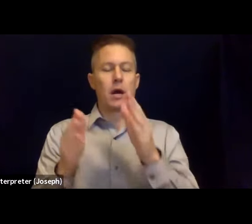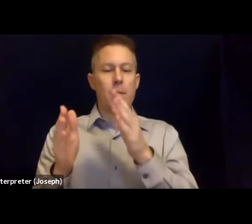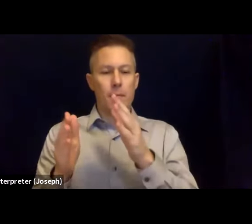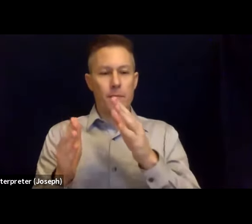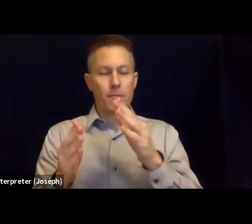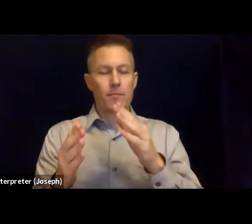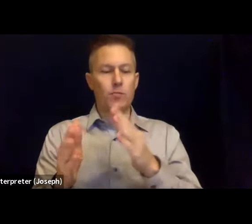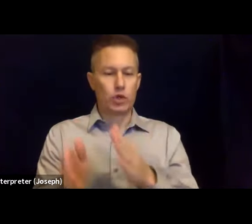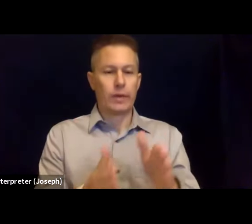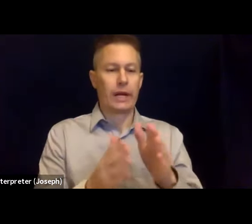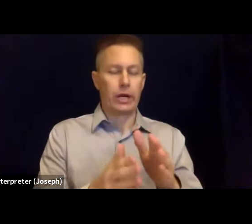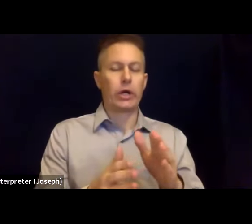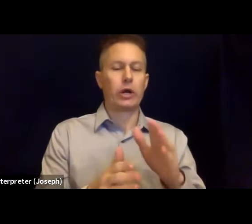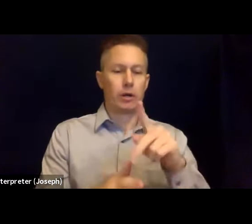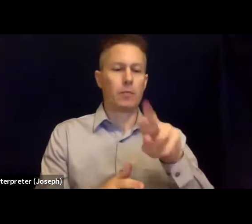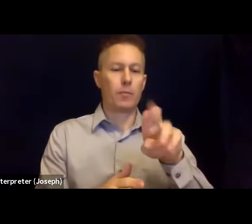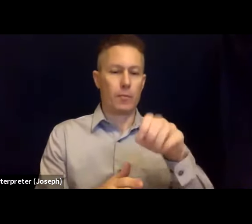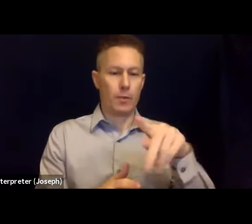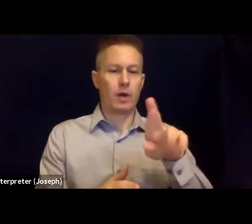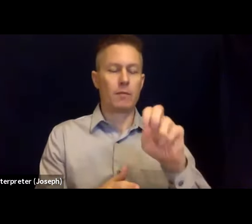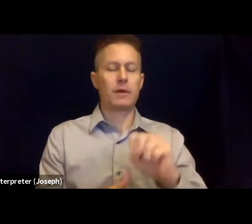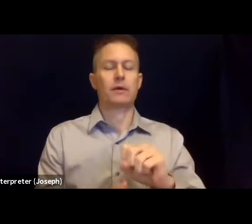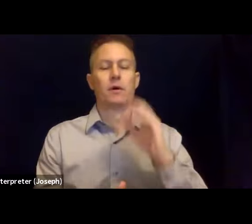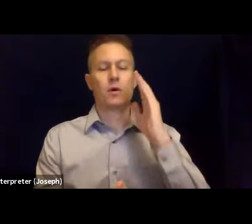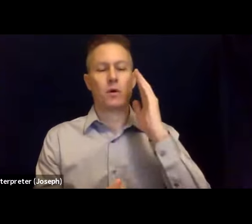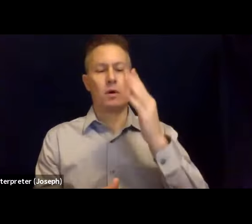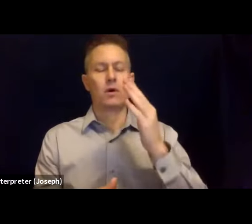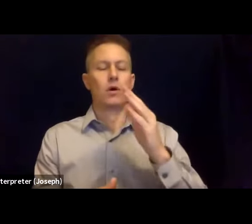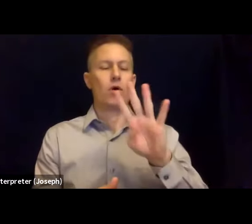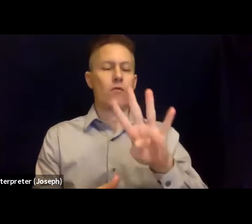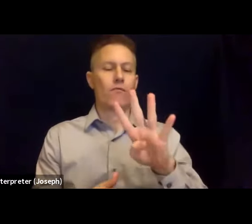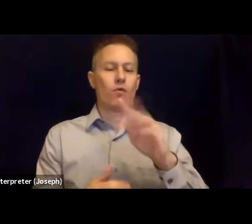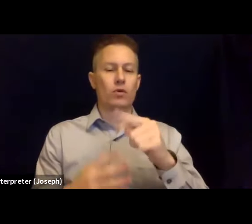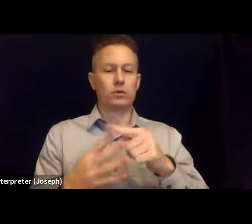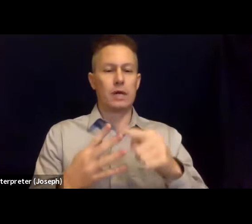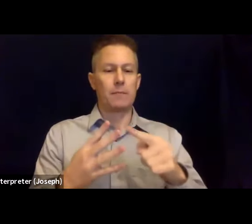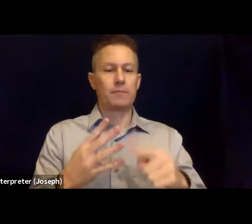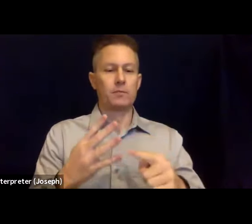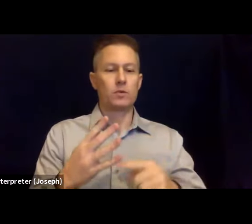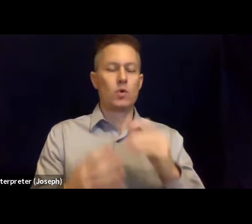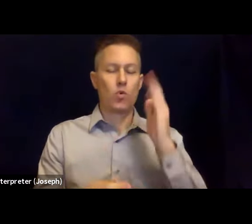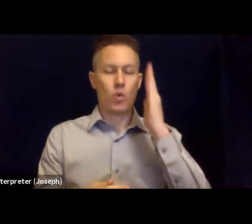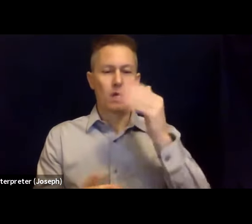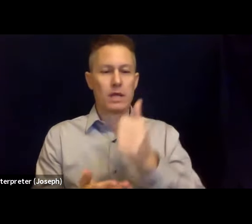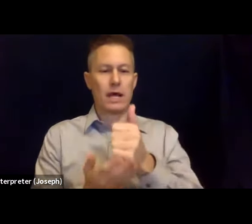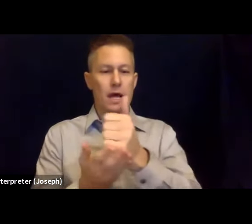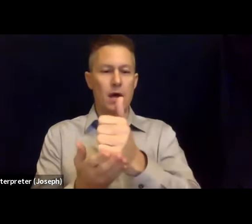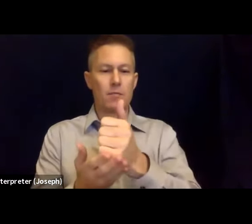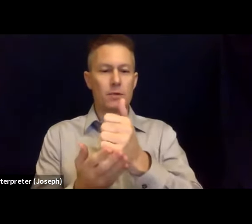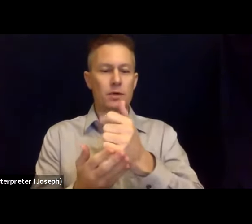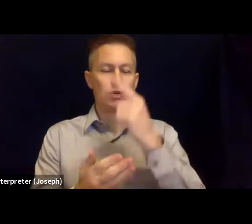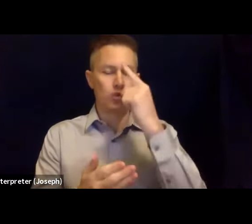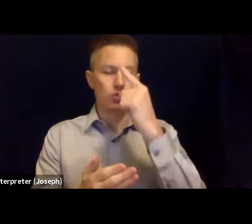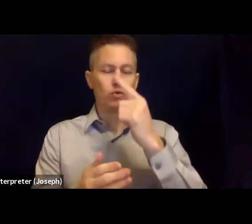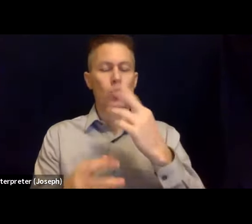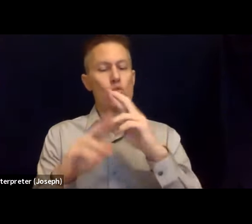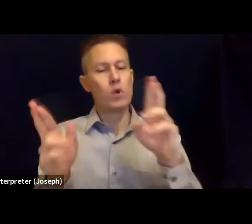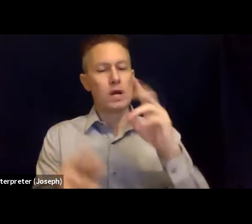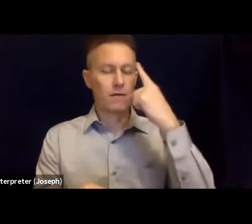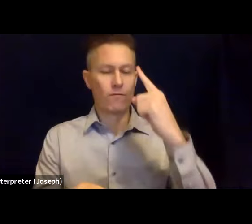These small steps to be earthquake ready will make a big difference when the big one strikes. And so we welcome opportunities